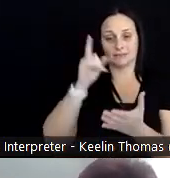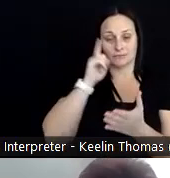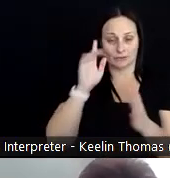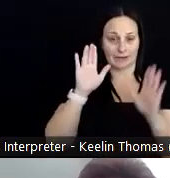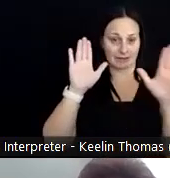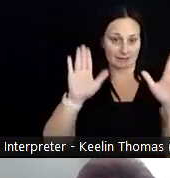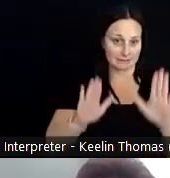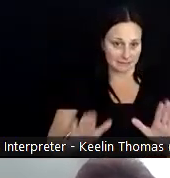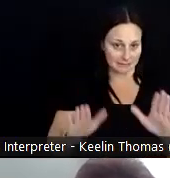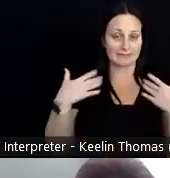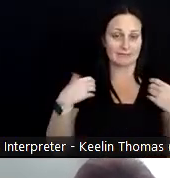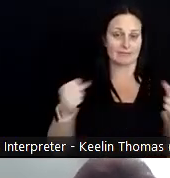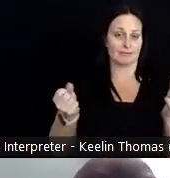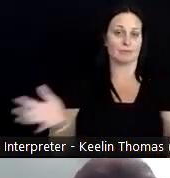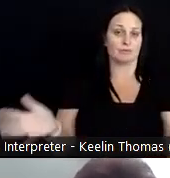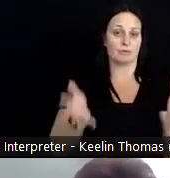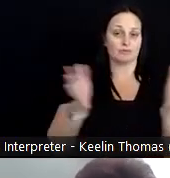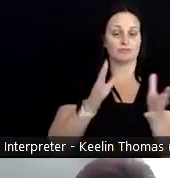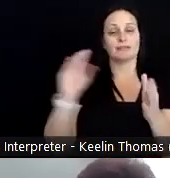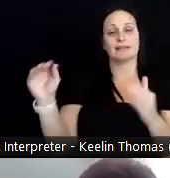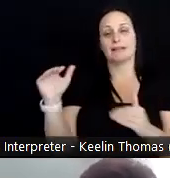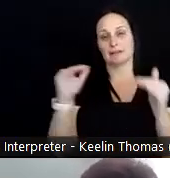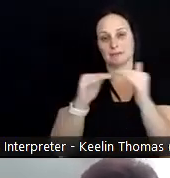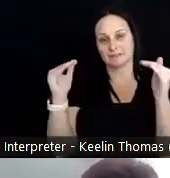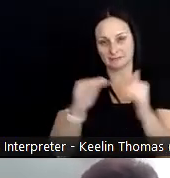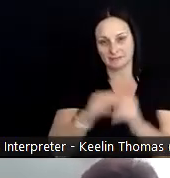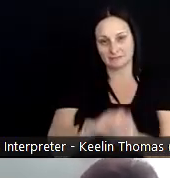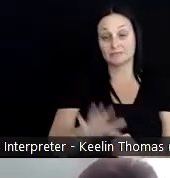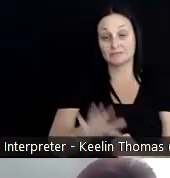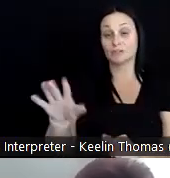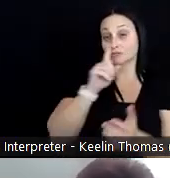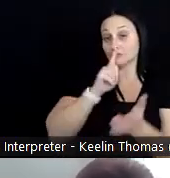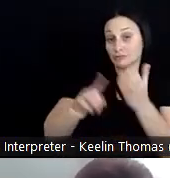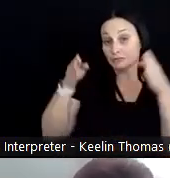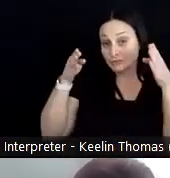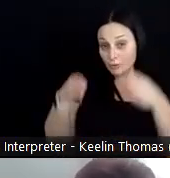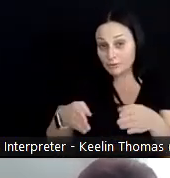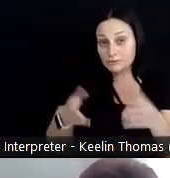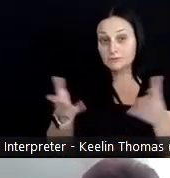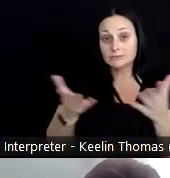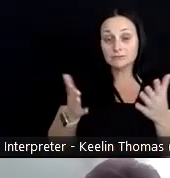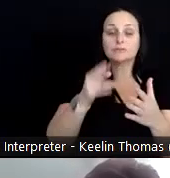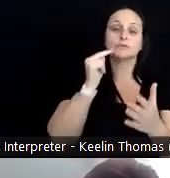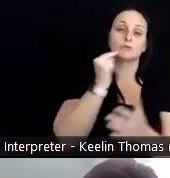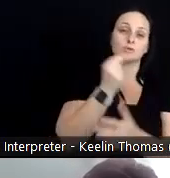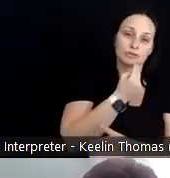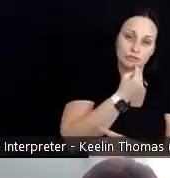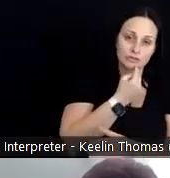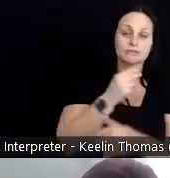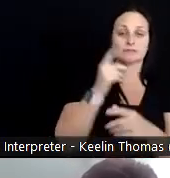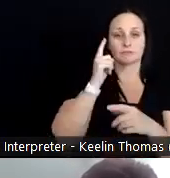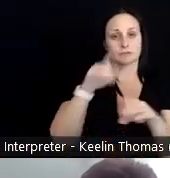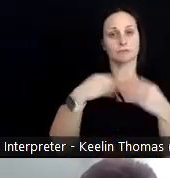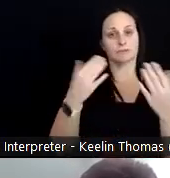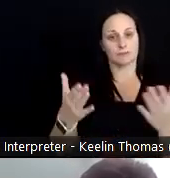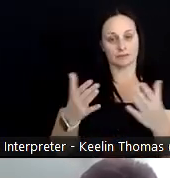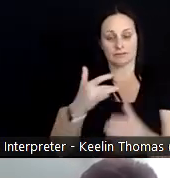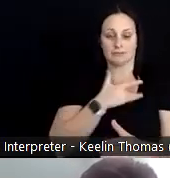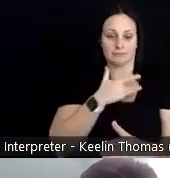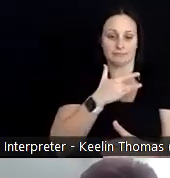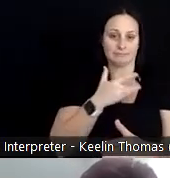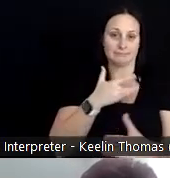in Health Promotion and Equity. Her research focuses on nutrition as a means to prevent cardiovascular